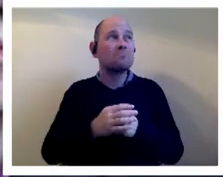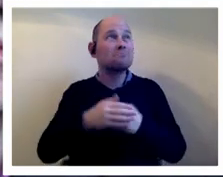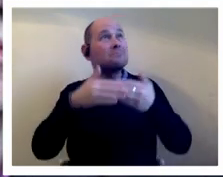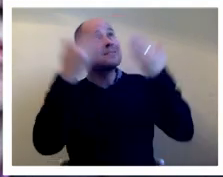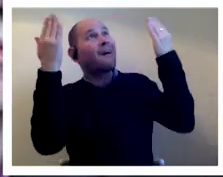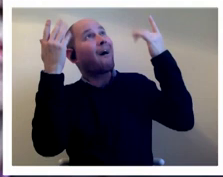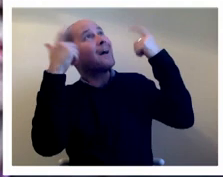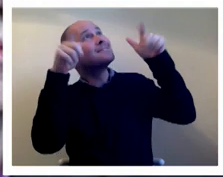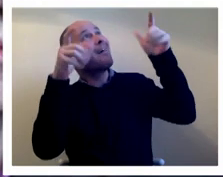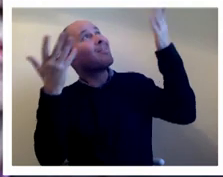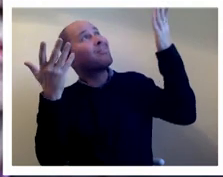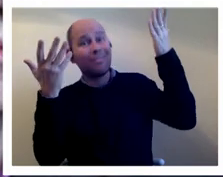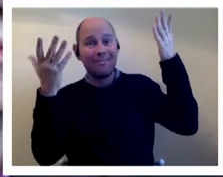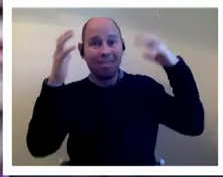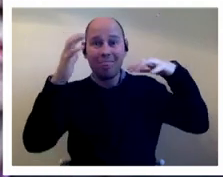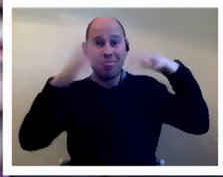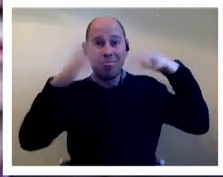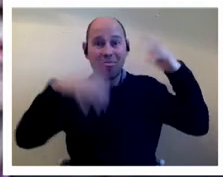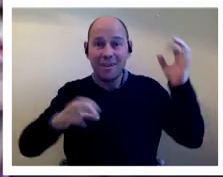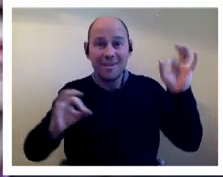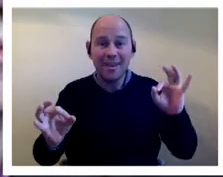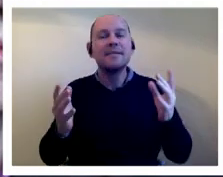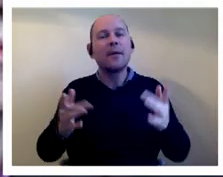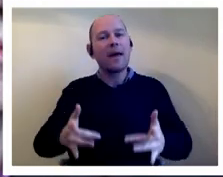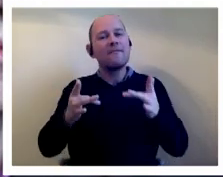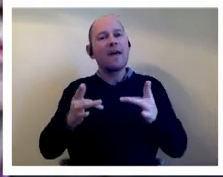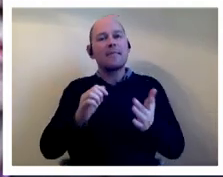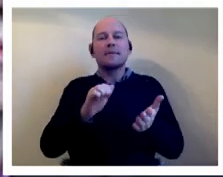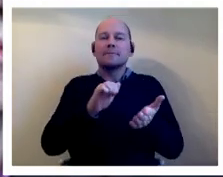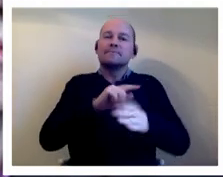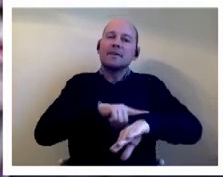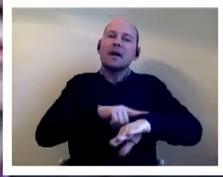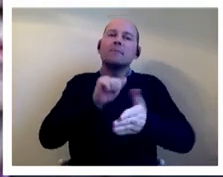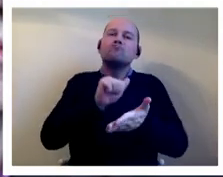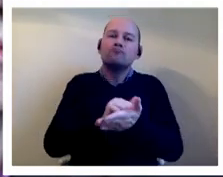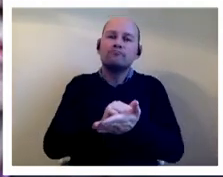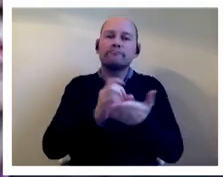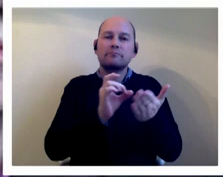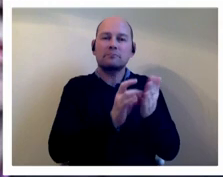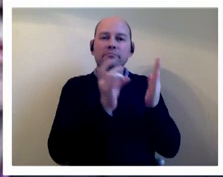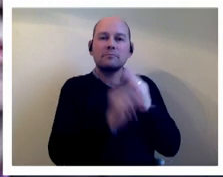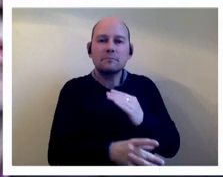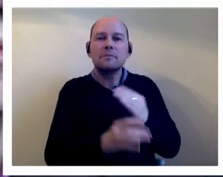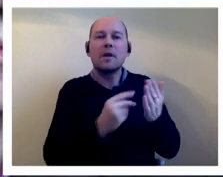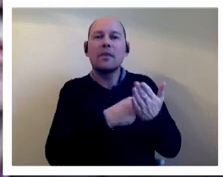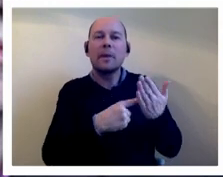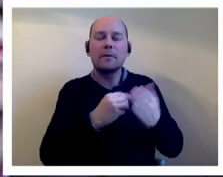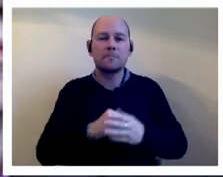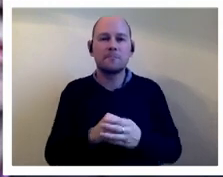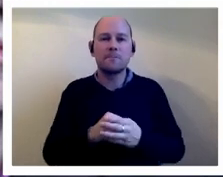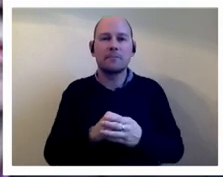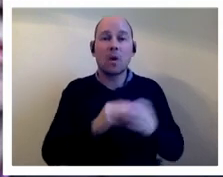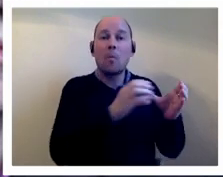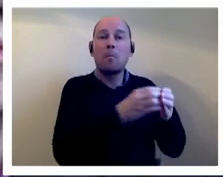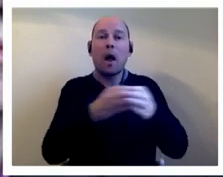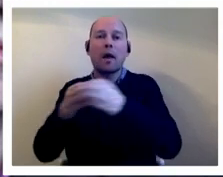think to get rid of section 28 and this time the bill to overturn it was a cross-party effect um effort indicating that